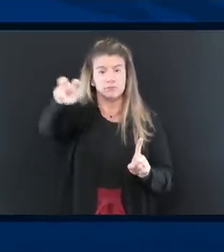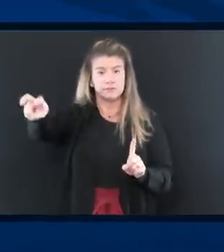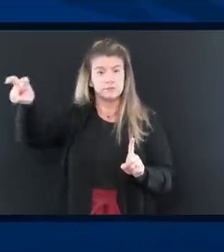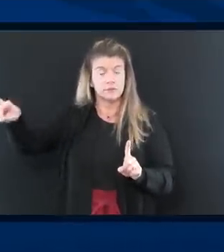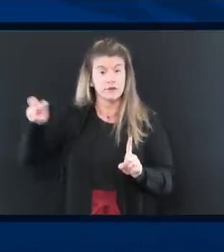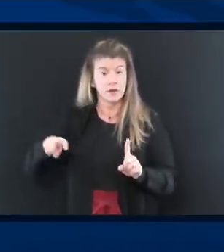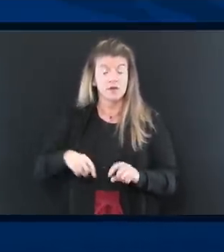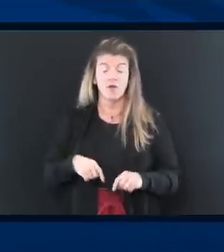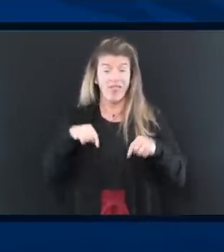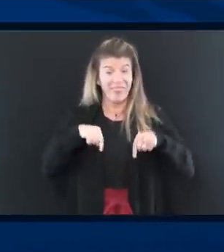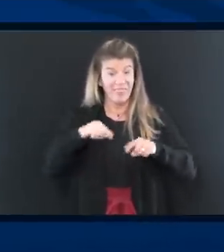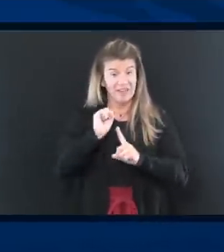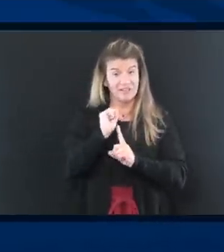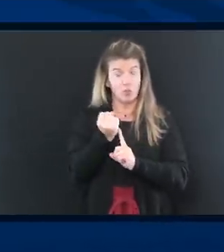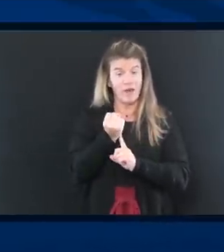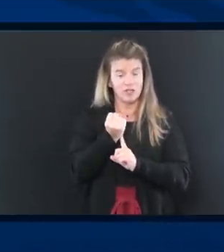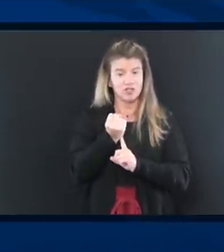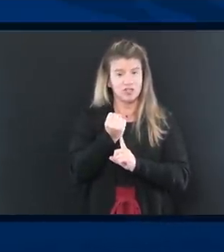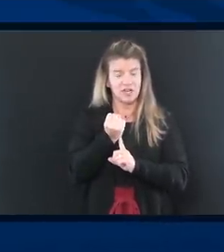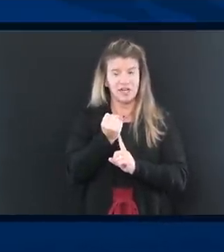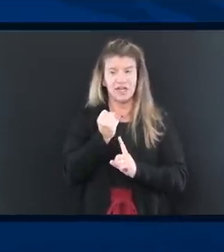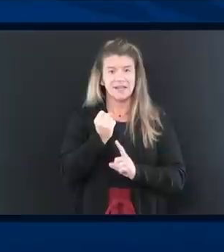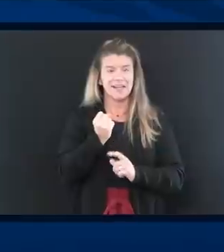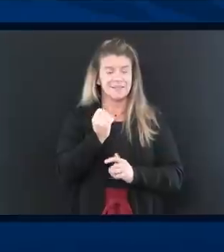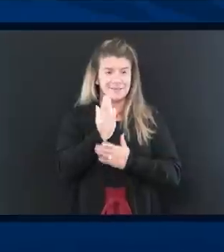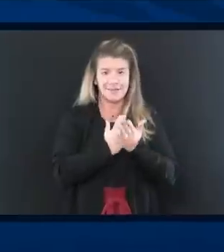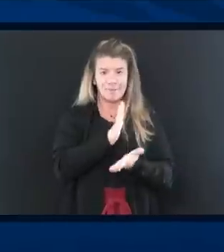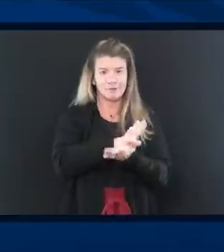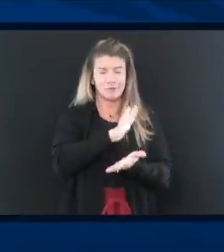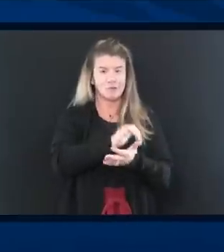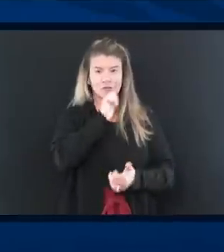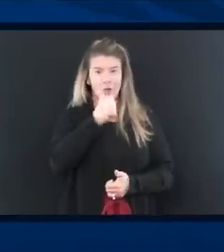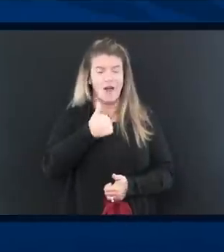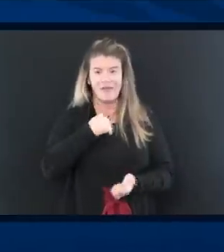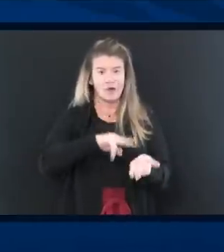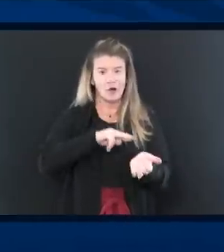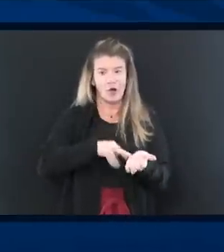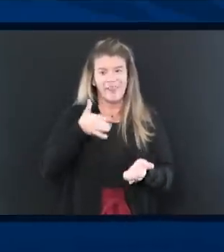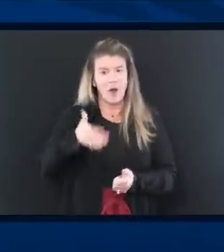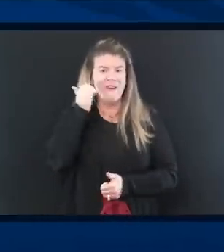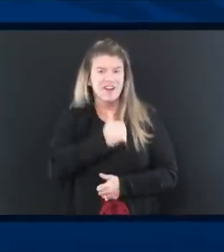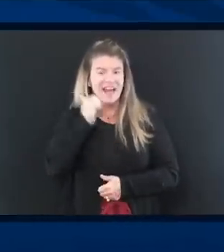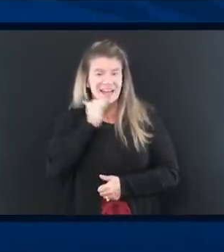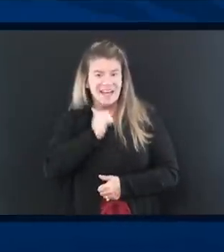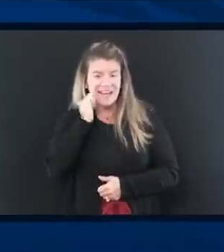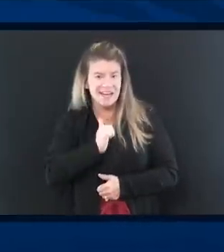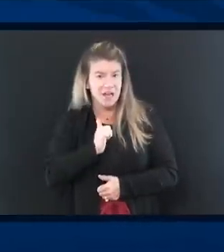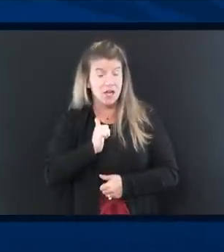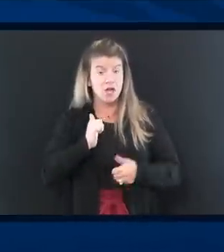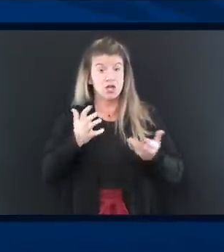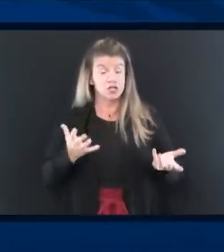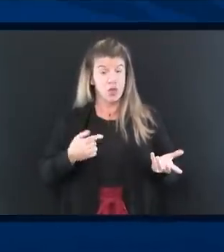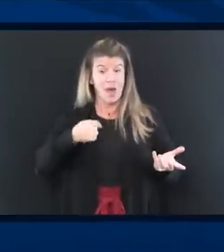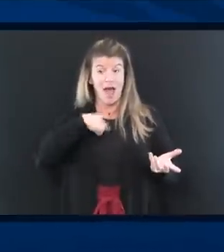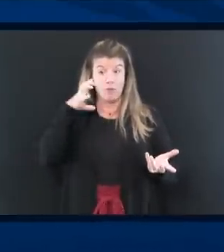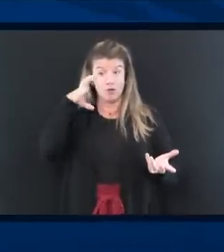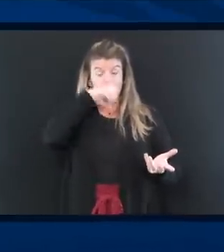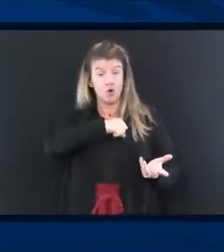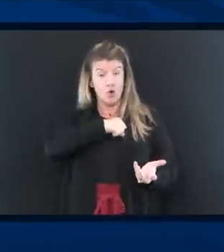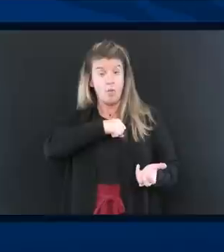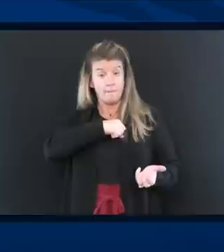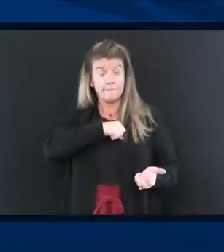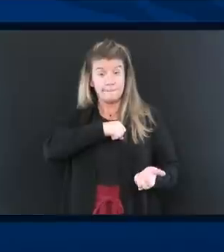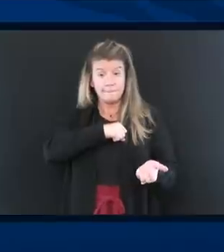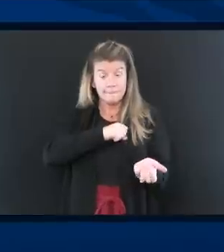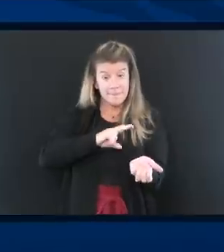where we don't have a nurse in the building every day that, that students are, are there. I would assume that the nurses, you